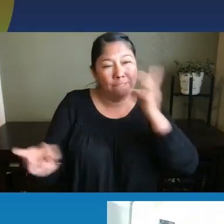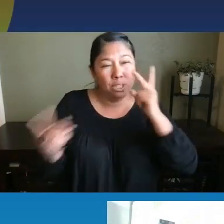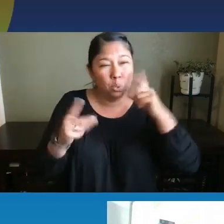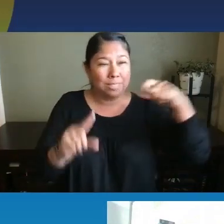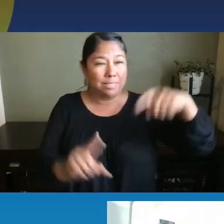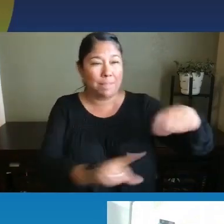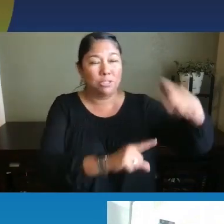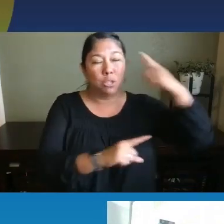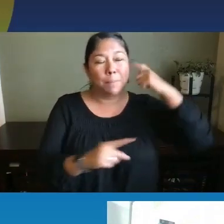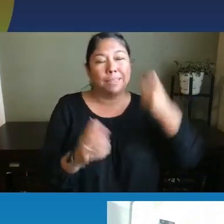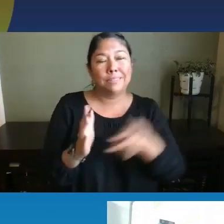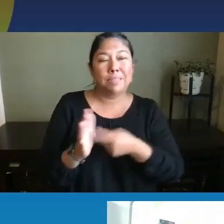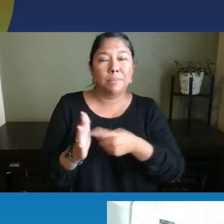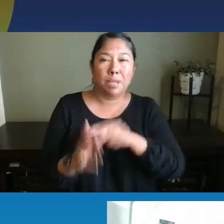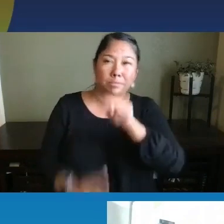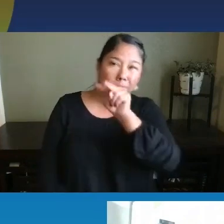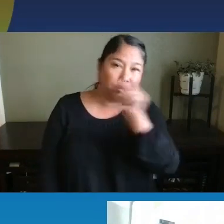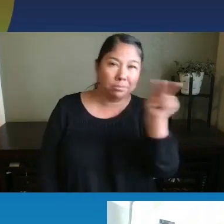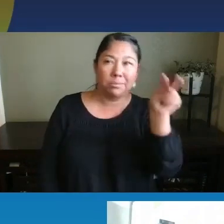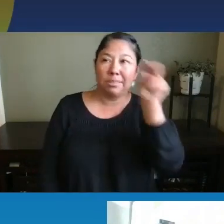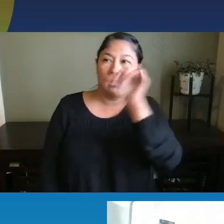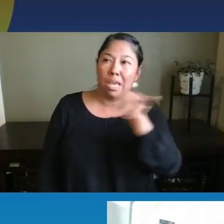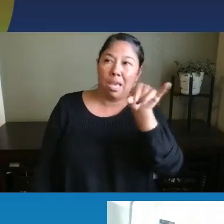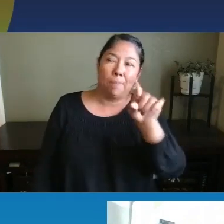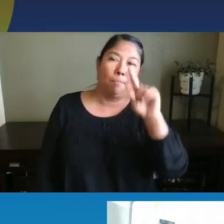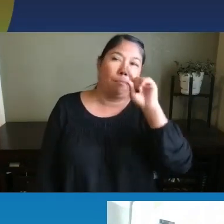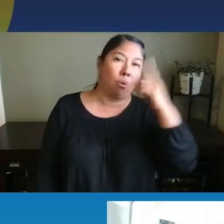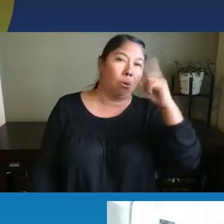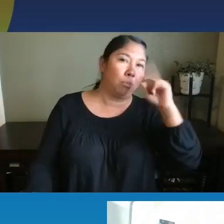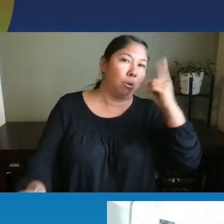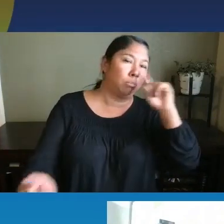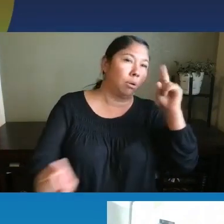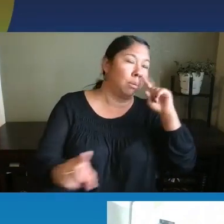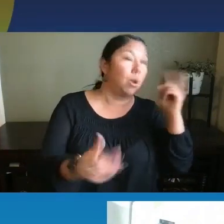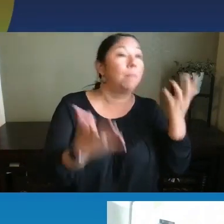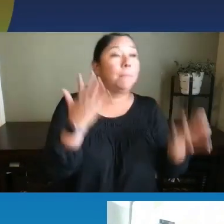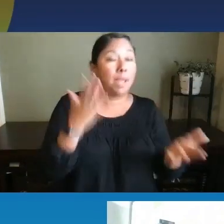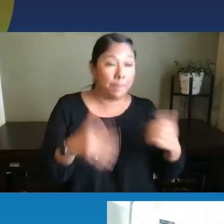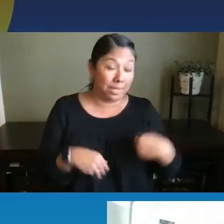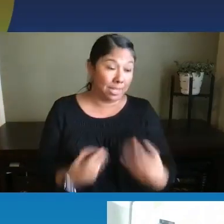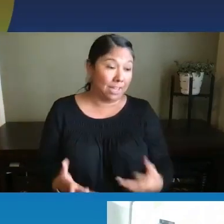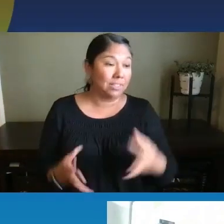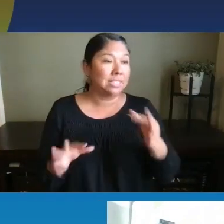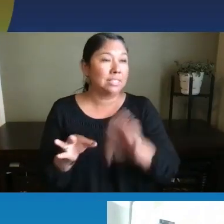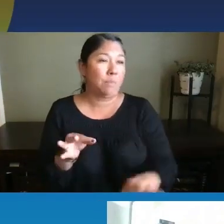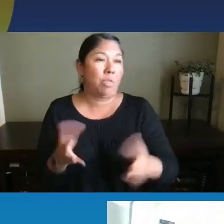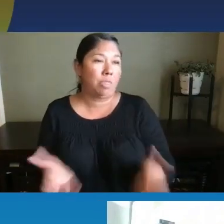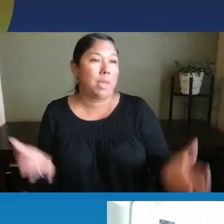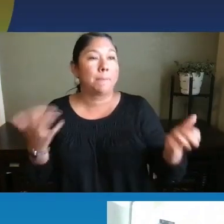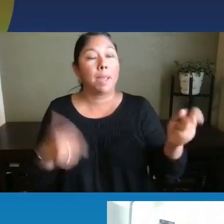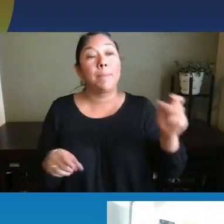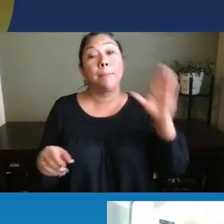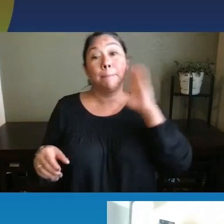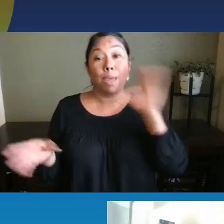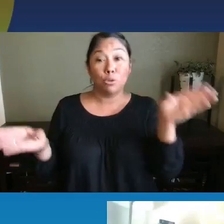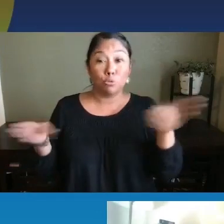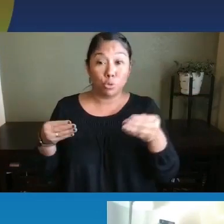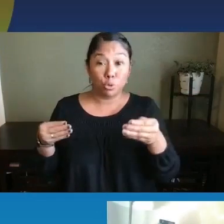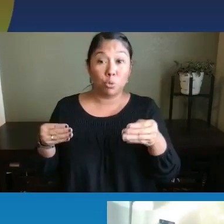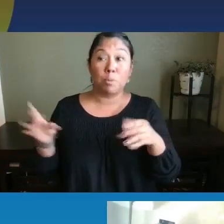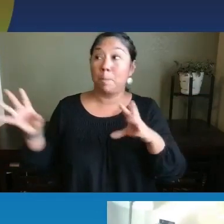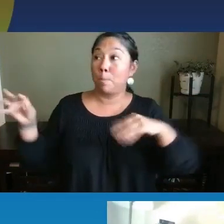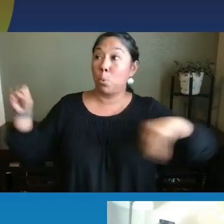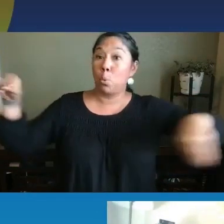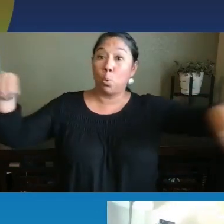get bored looking at the same thing all the time. So even like the simplest thing as like switching their bedroom around, if they're always kind of,